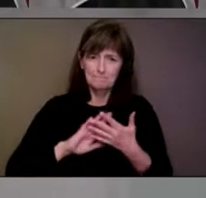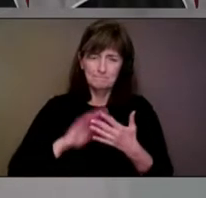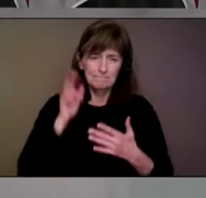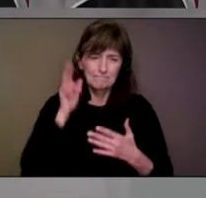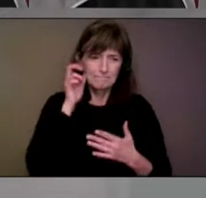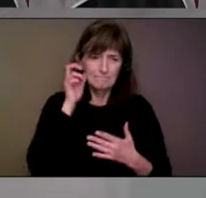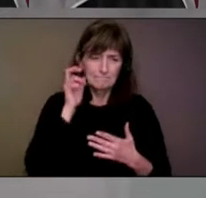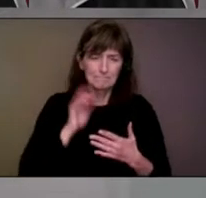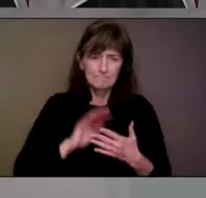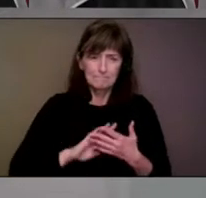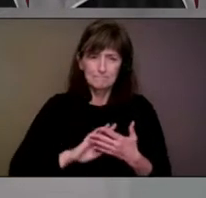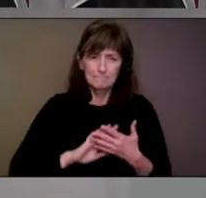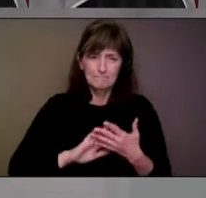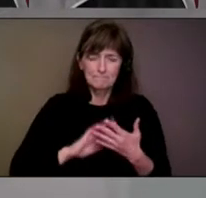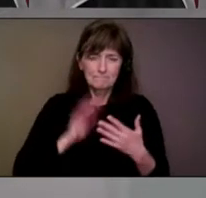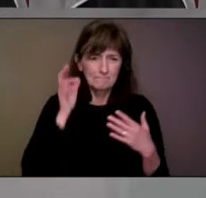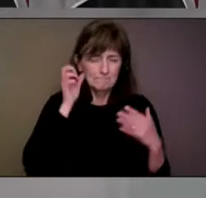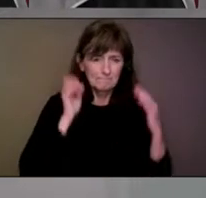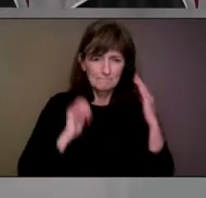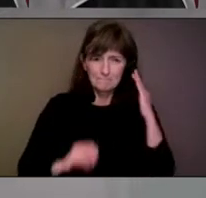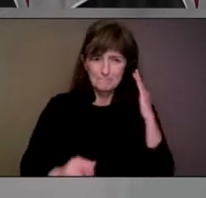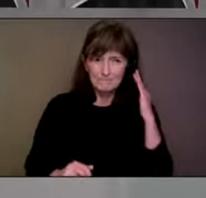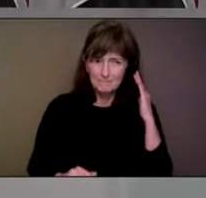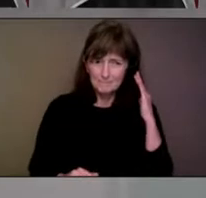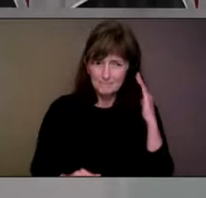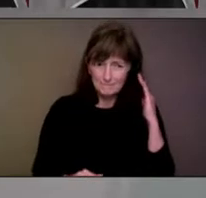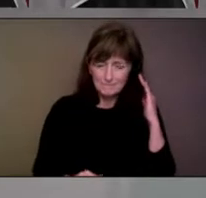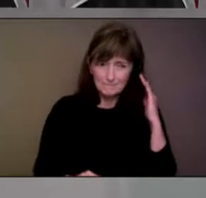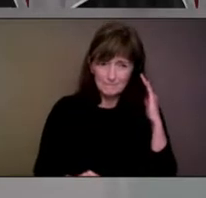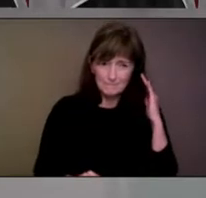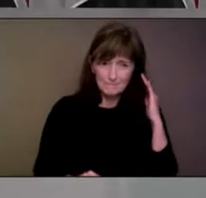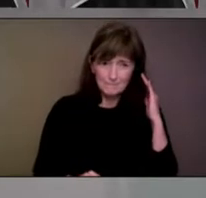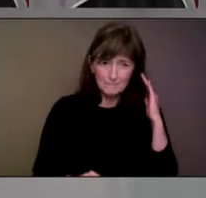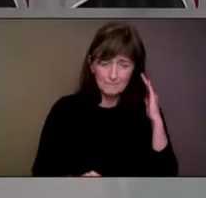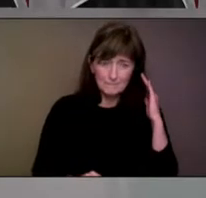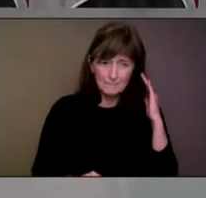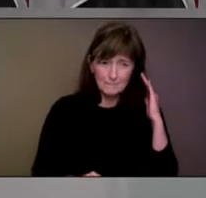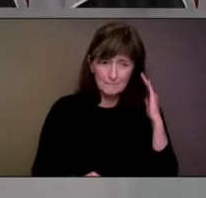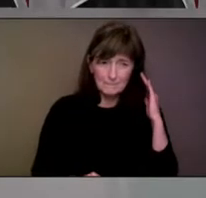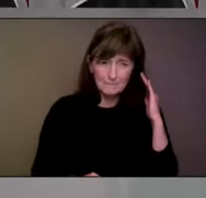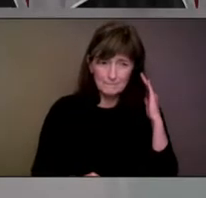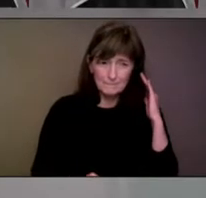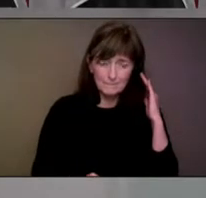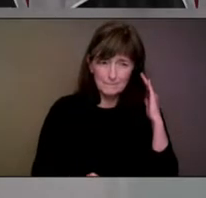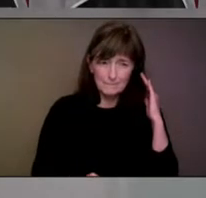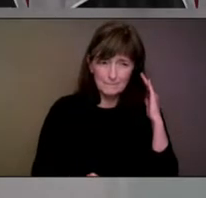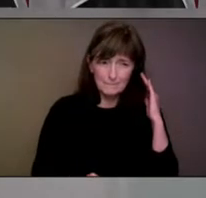can you say to people who now feel they should really try to get the same vaccine choice?